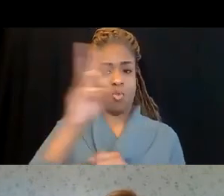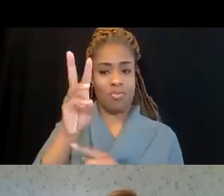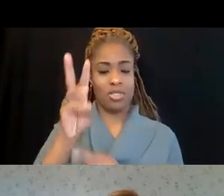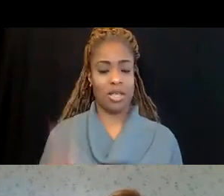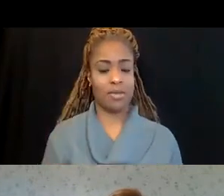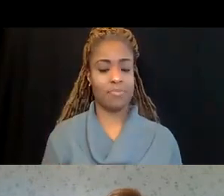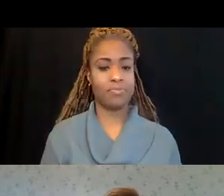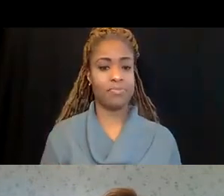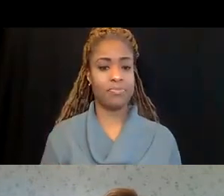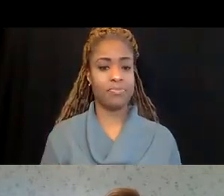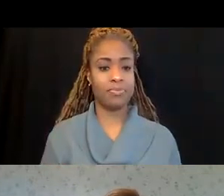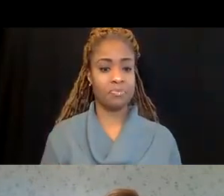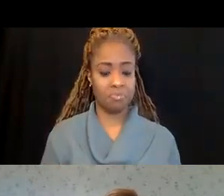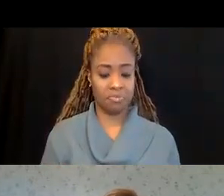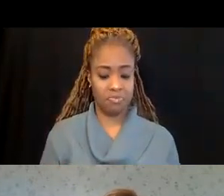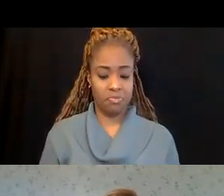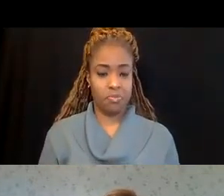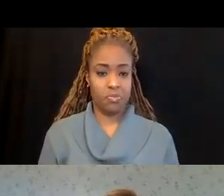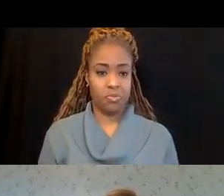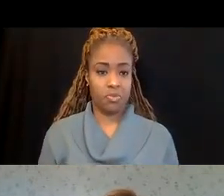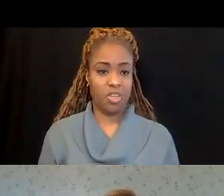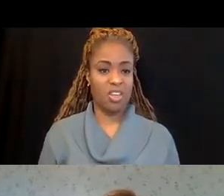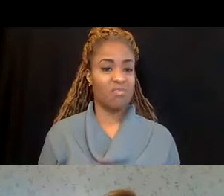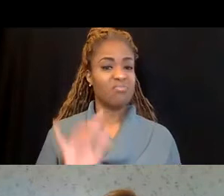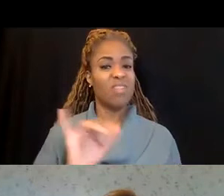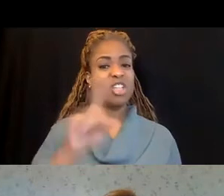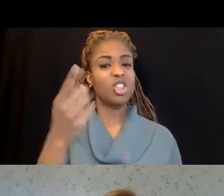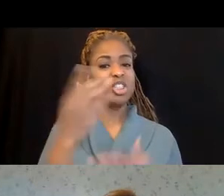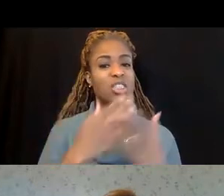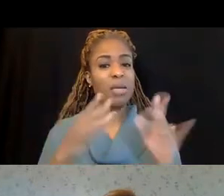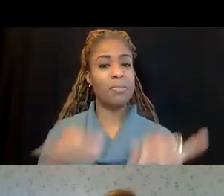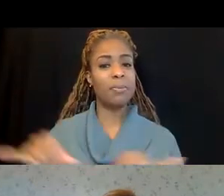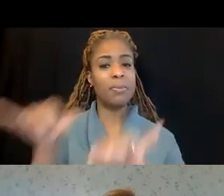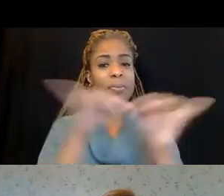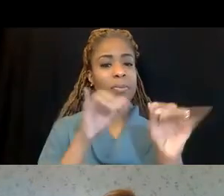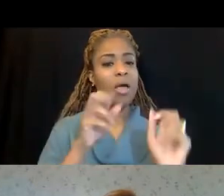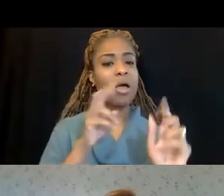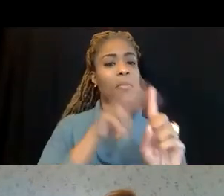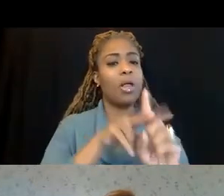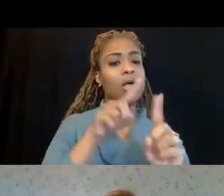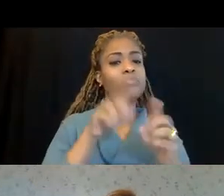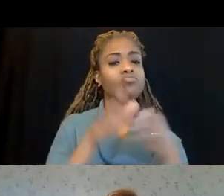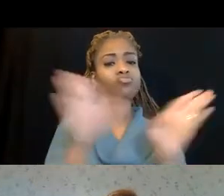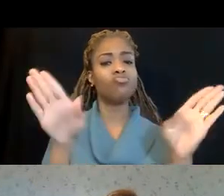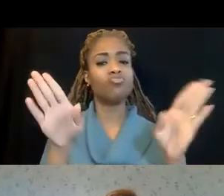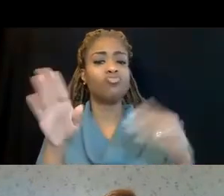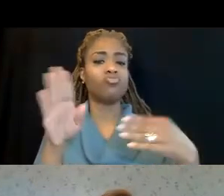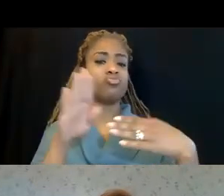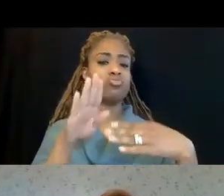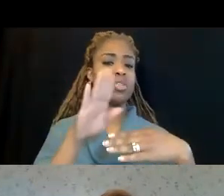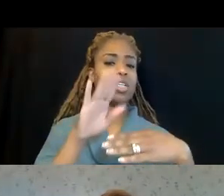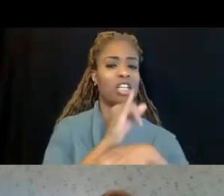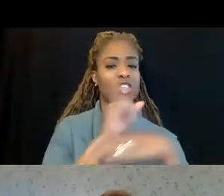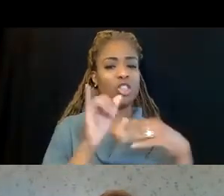And it's just a snapshot of some of the standards that apply to general industry. And